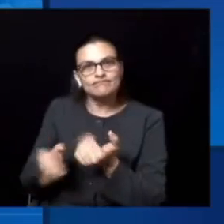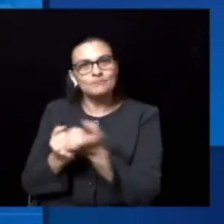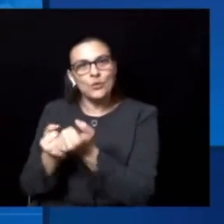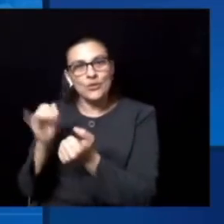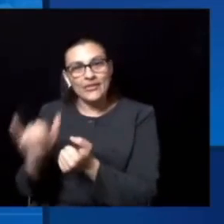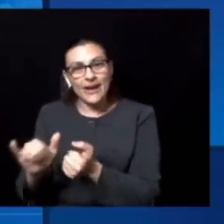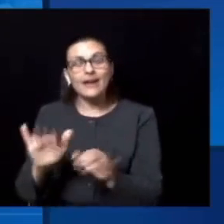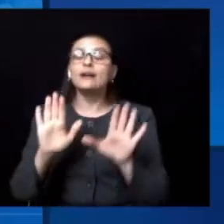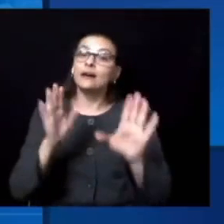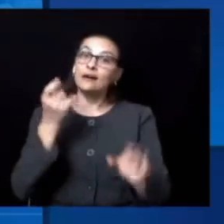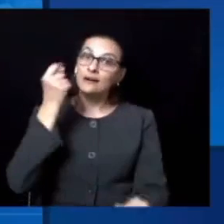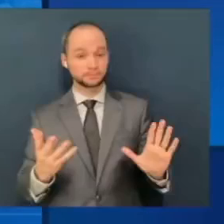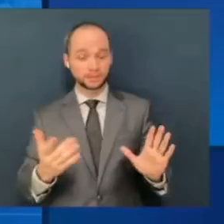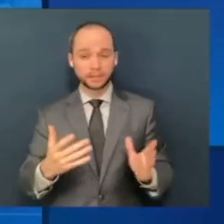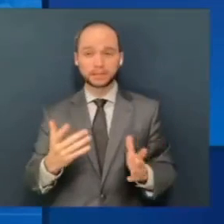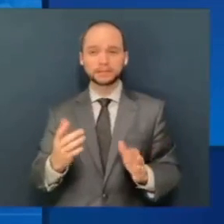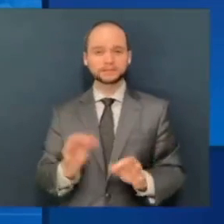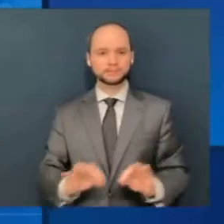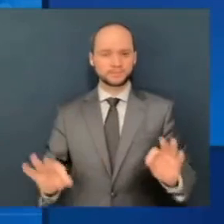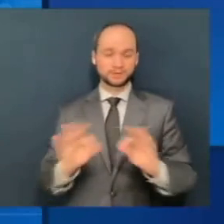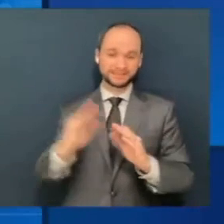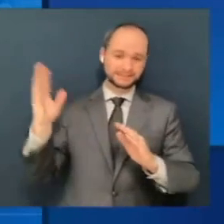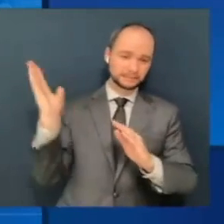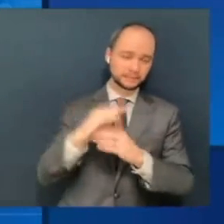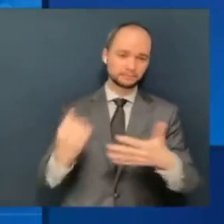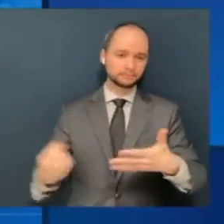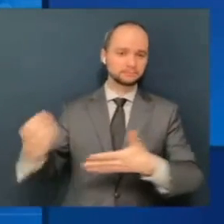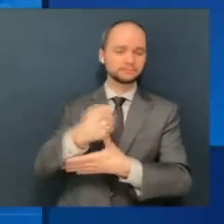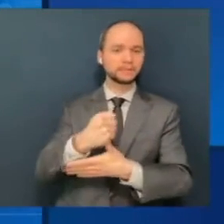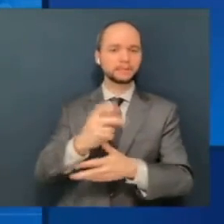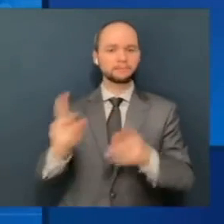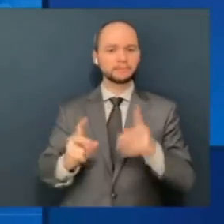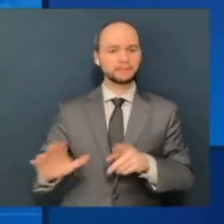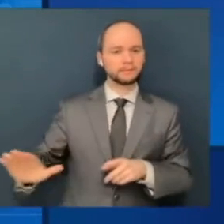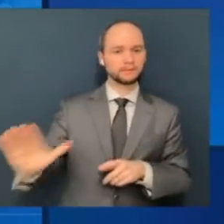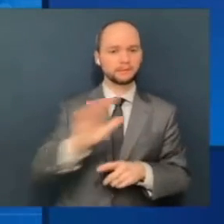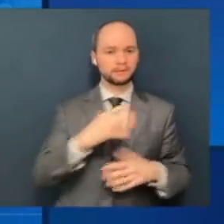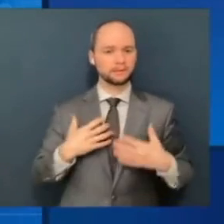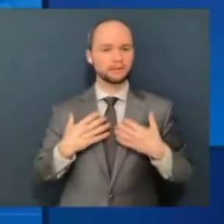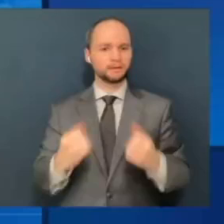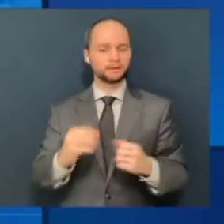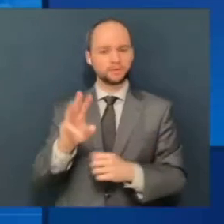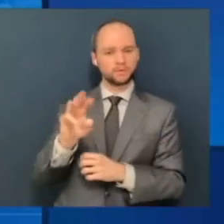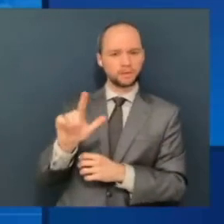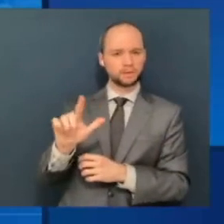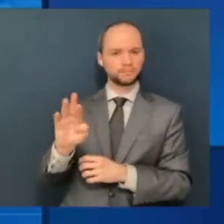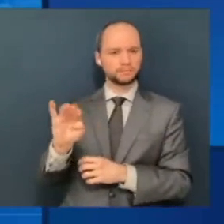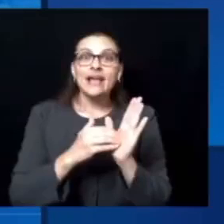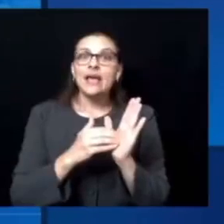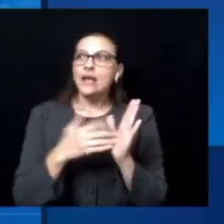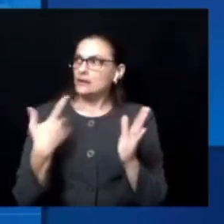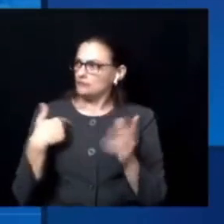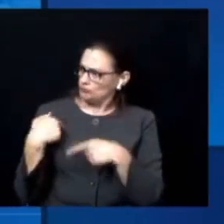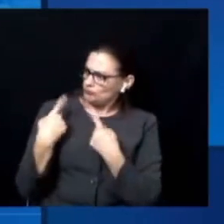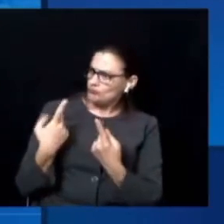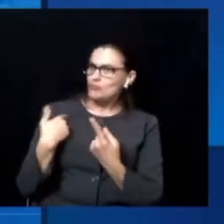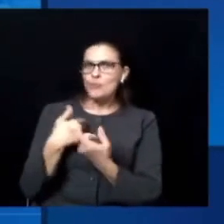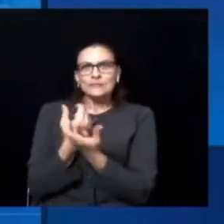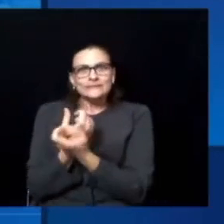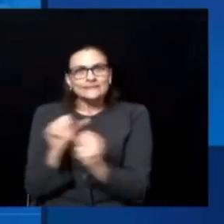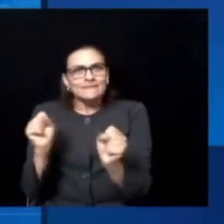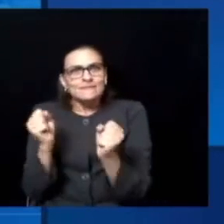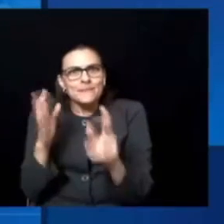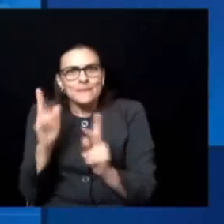is not over. We cannot be complacent because the pandemic is not over. But